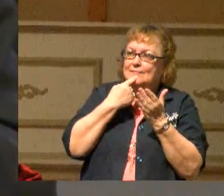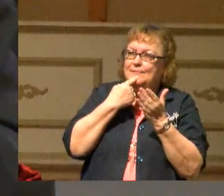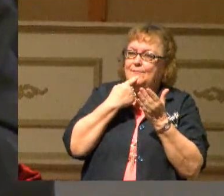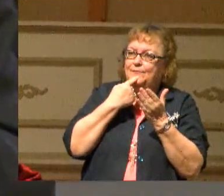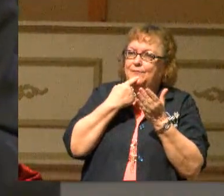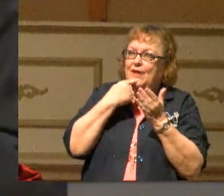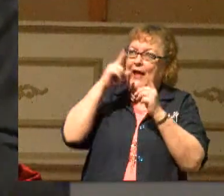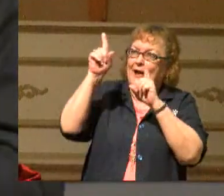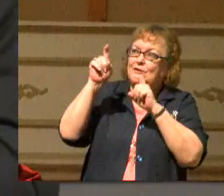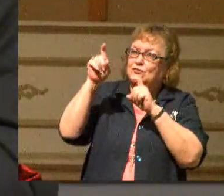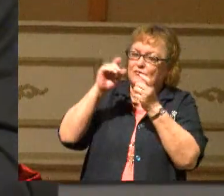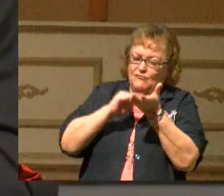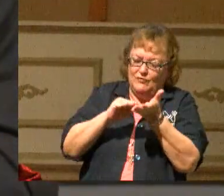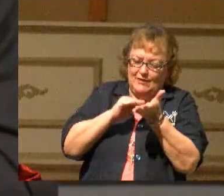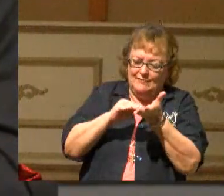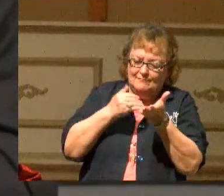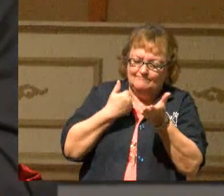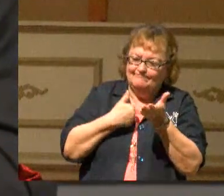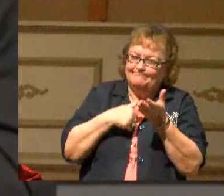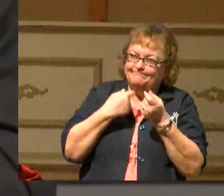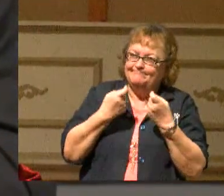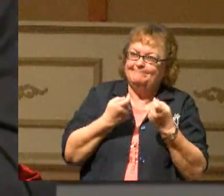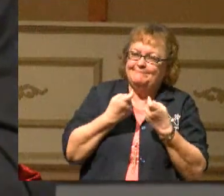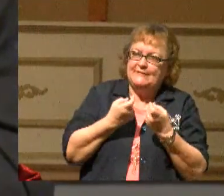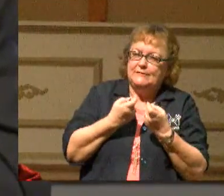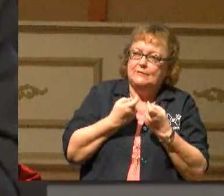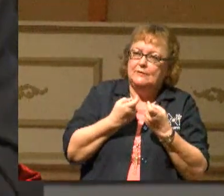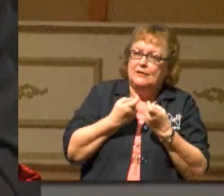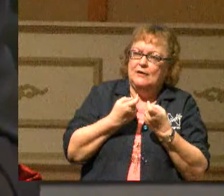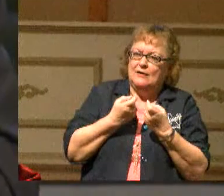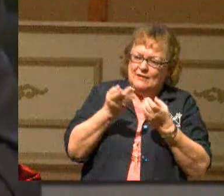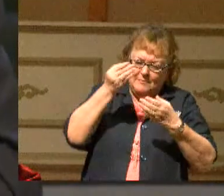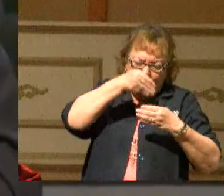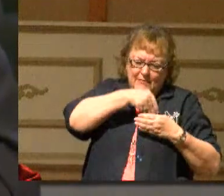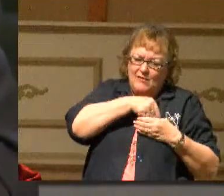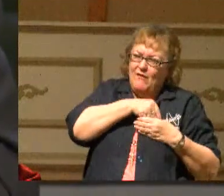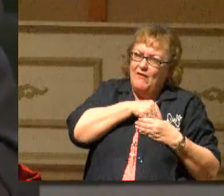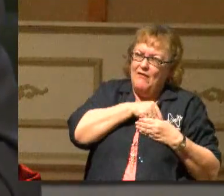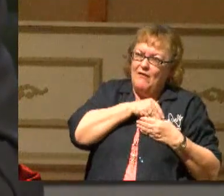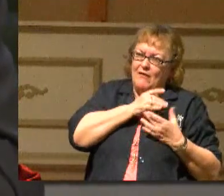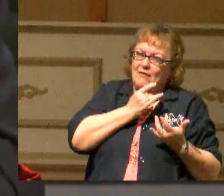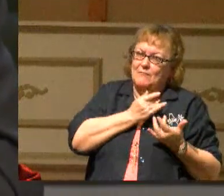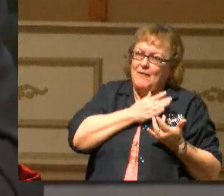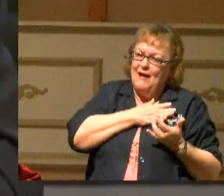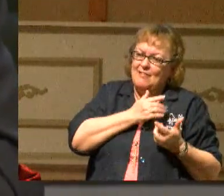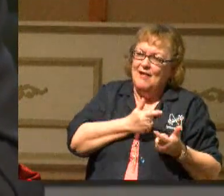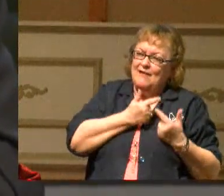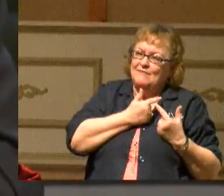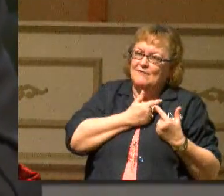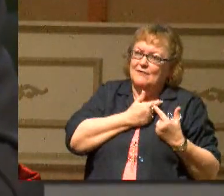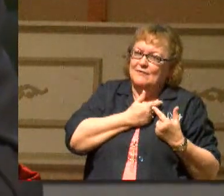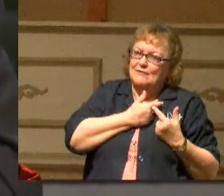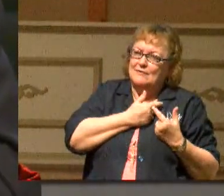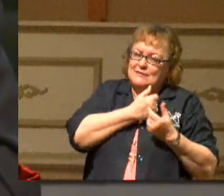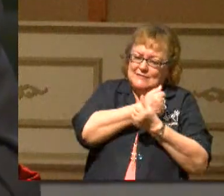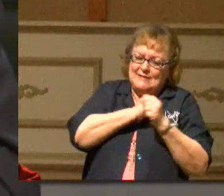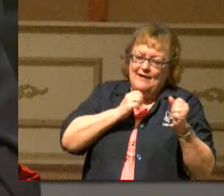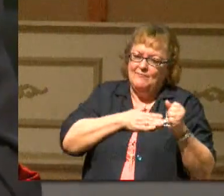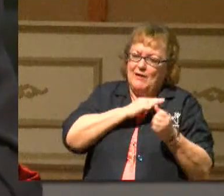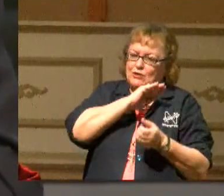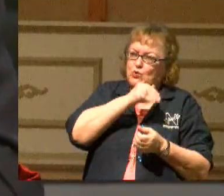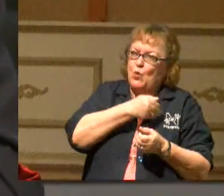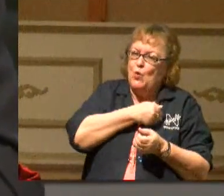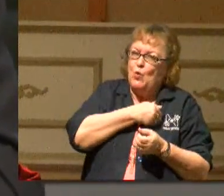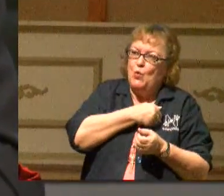I ask you to forgive my sin, come into my heart and my life, and save my soul.